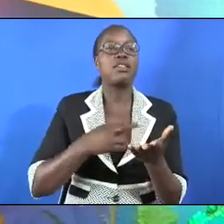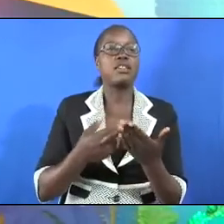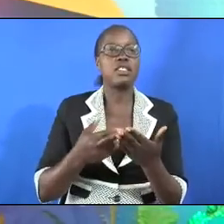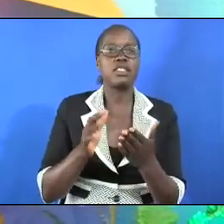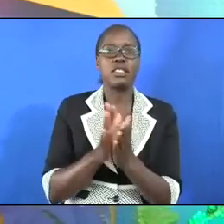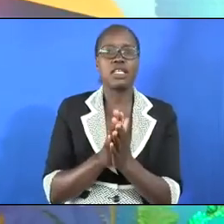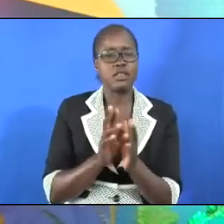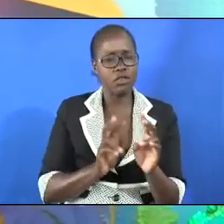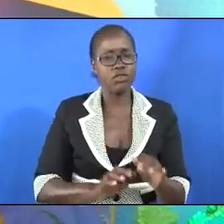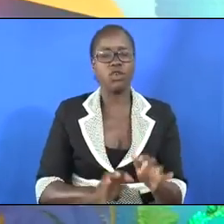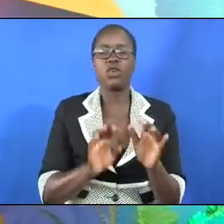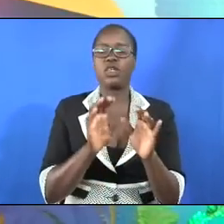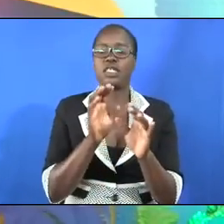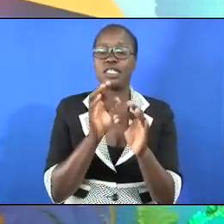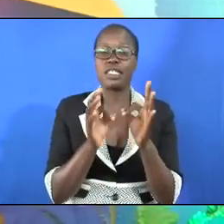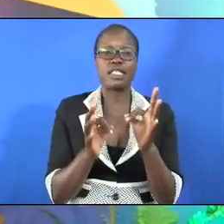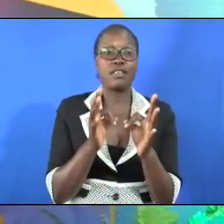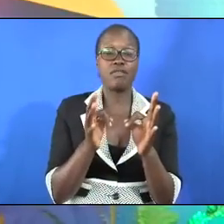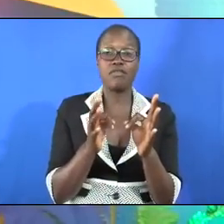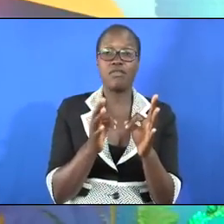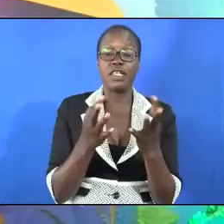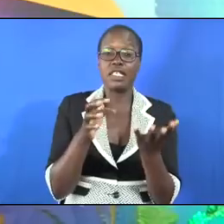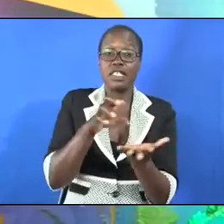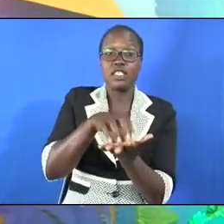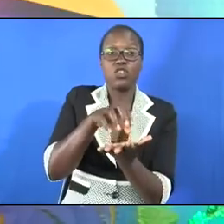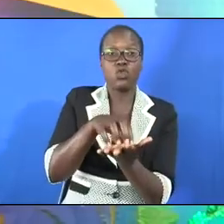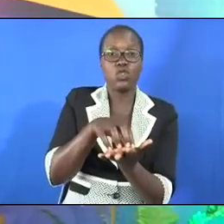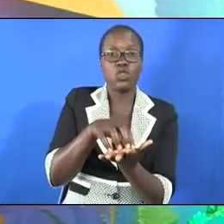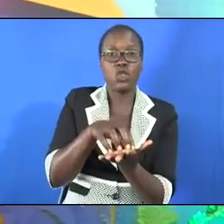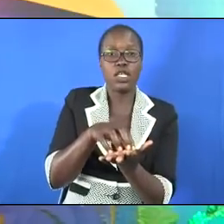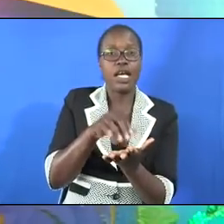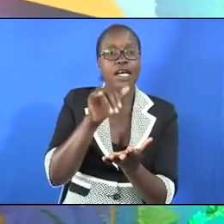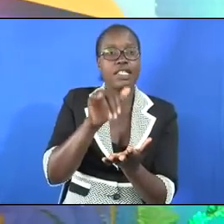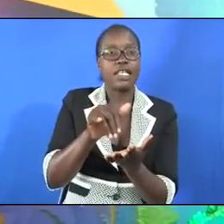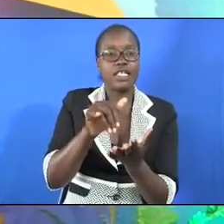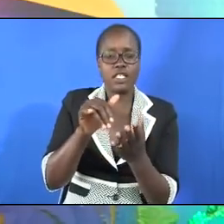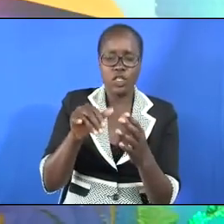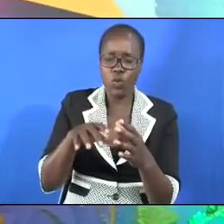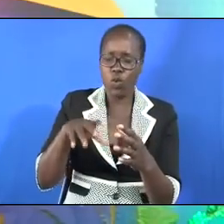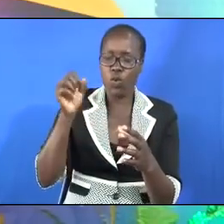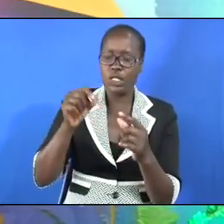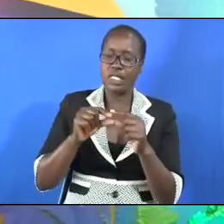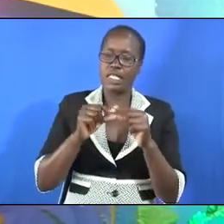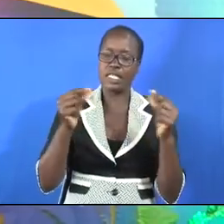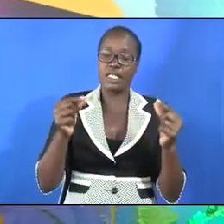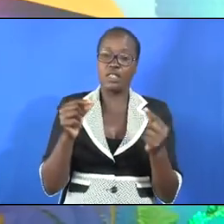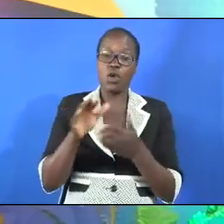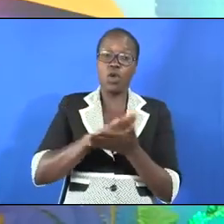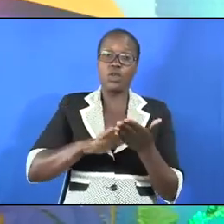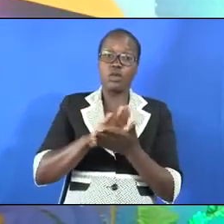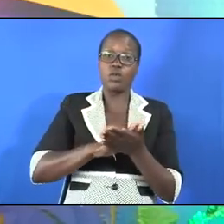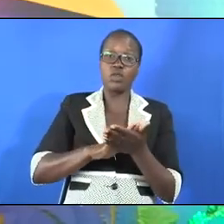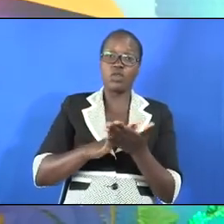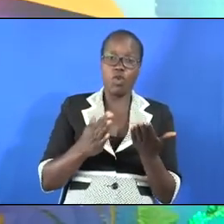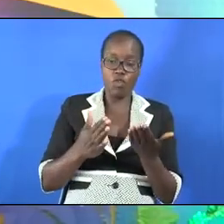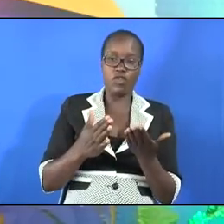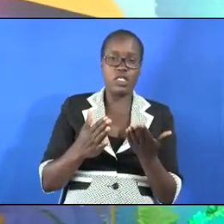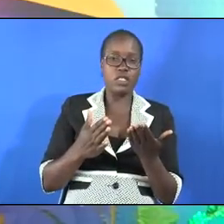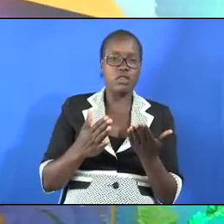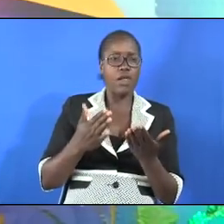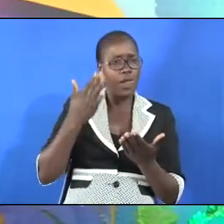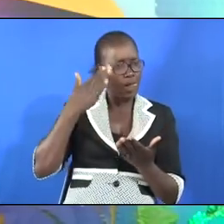is concerned, but it lends us this information that he was great on the basis of his accomplishment.